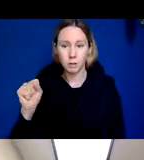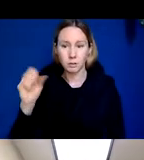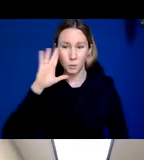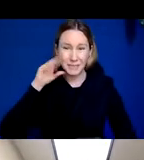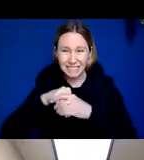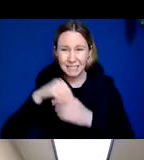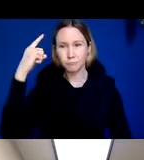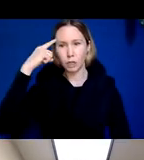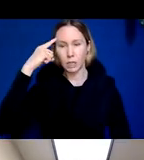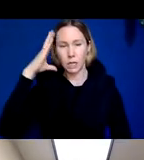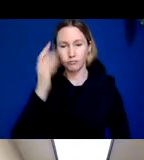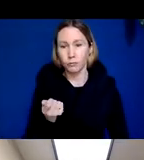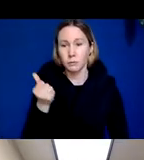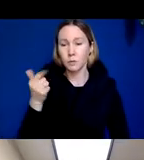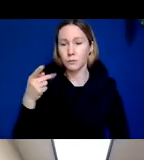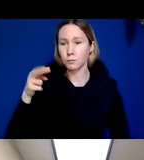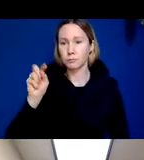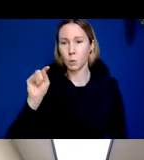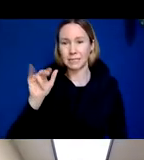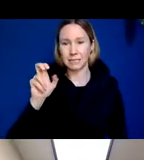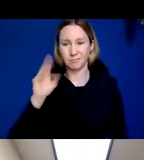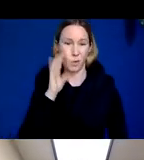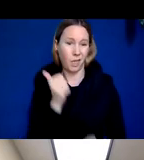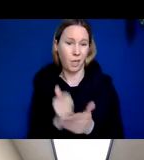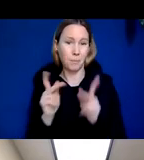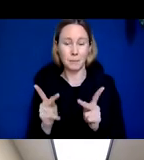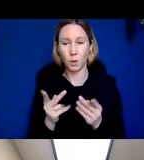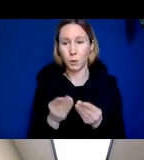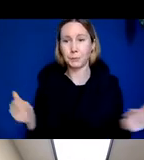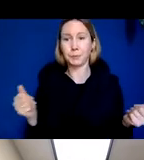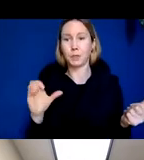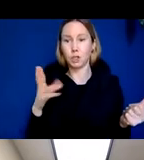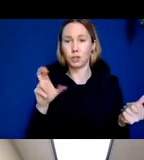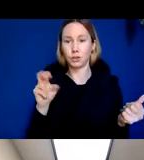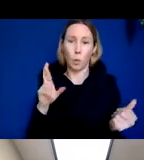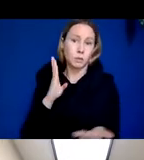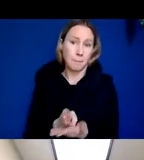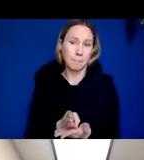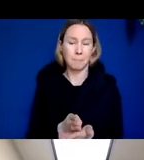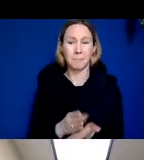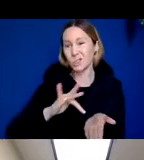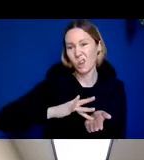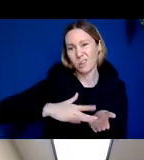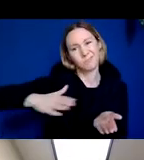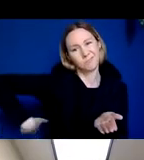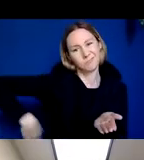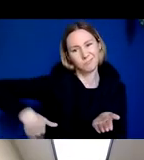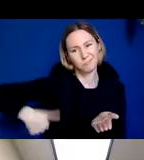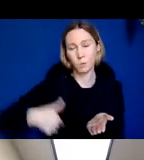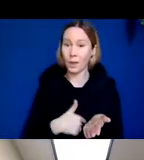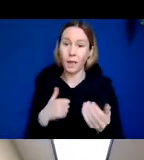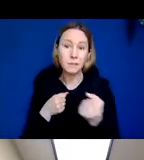remove these proteins and help people cure or stop the disease. But we don't have those drugs yet. We have supportive therapies, both